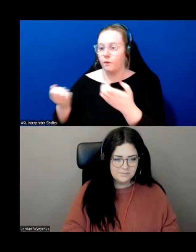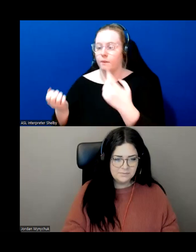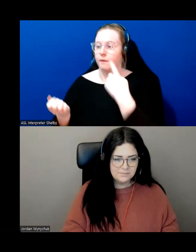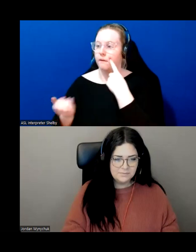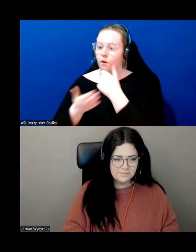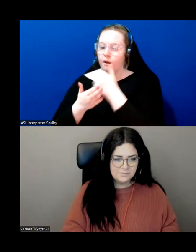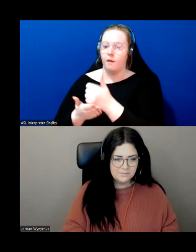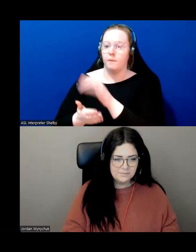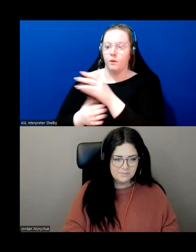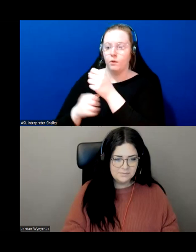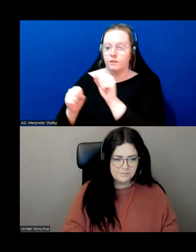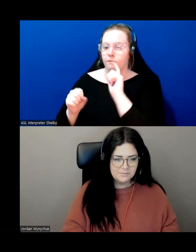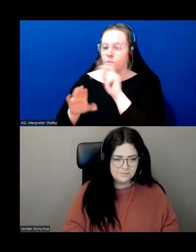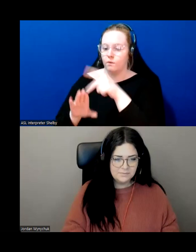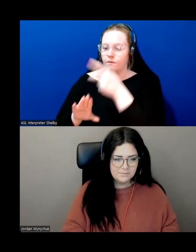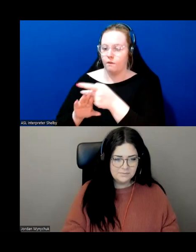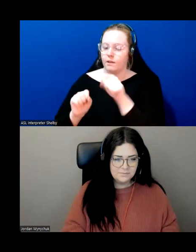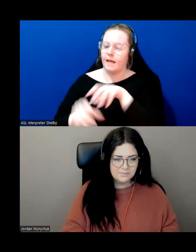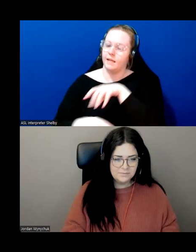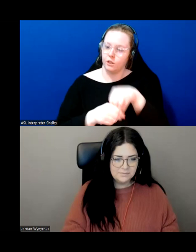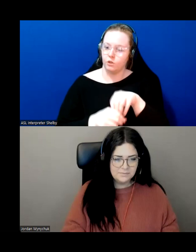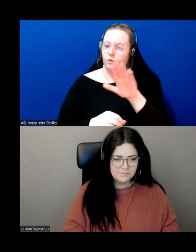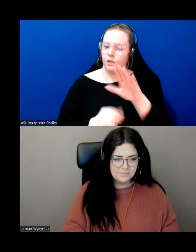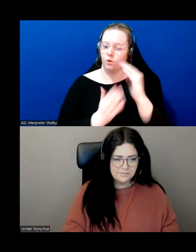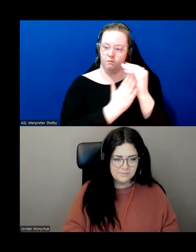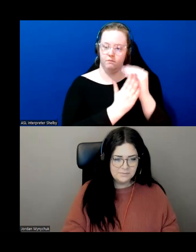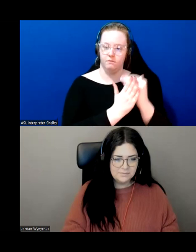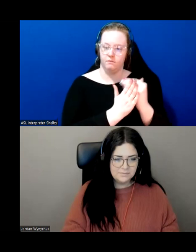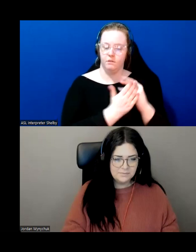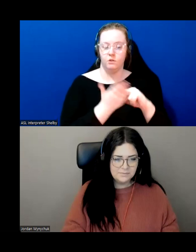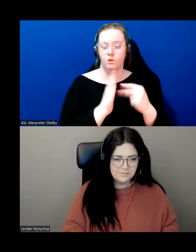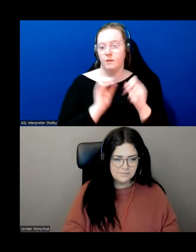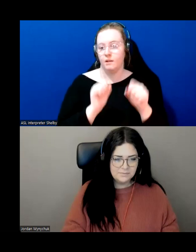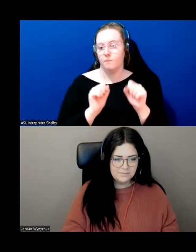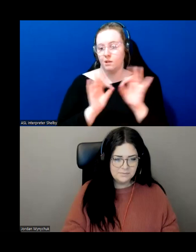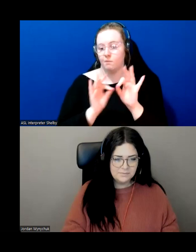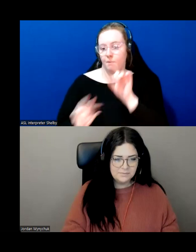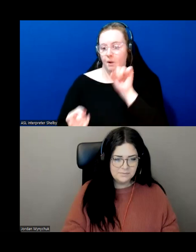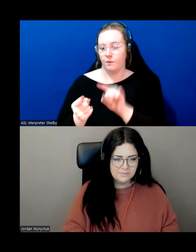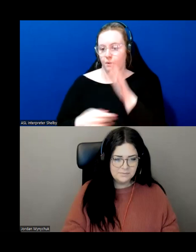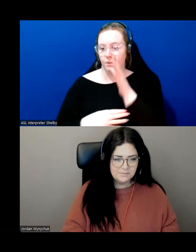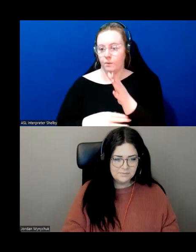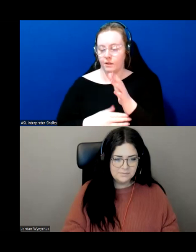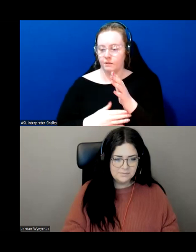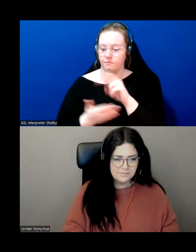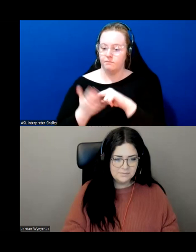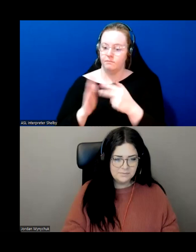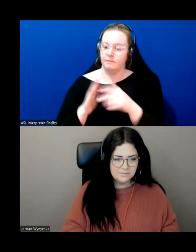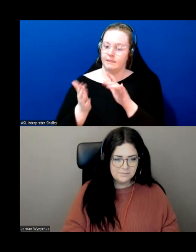your uh client contribution so it could actually decrease your client contribution to help you have the service